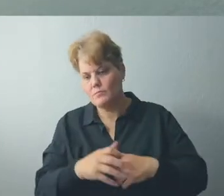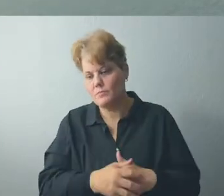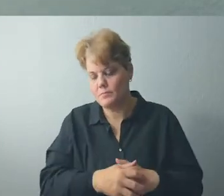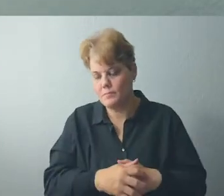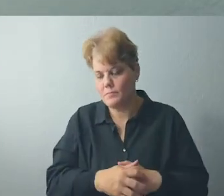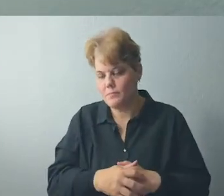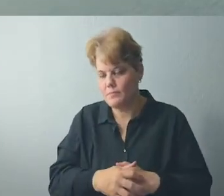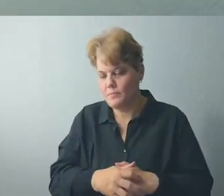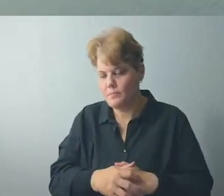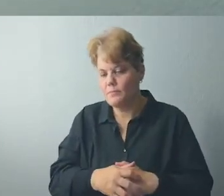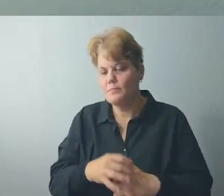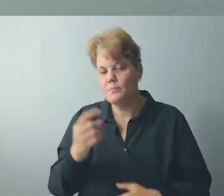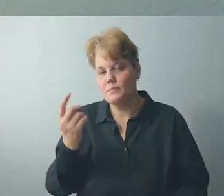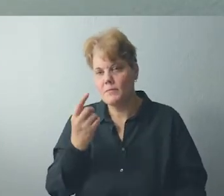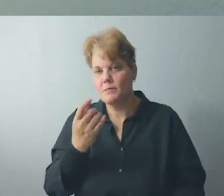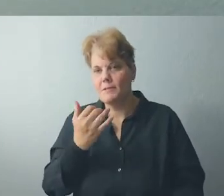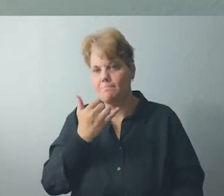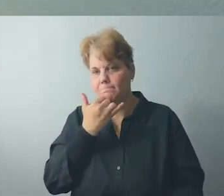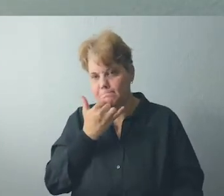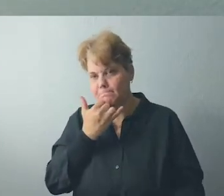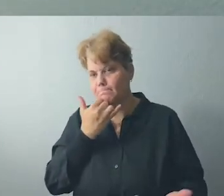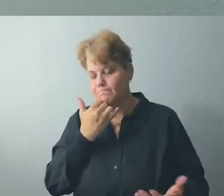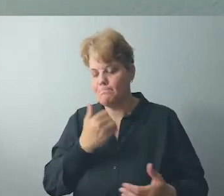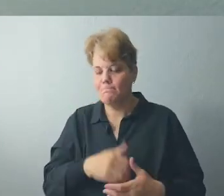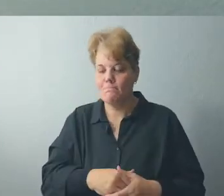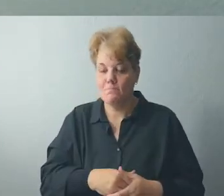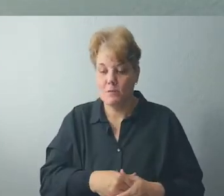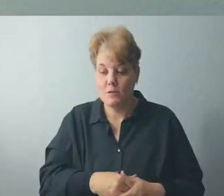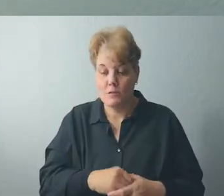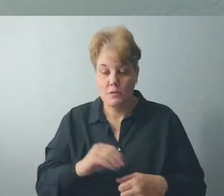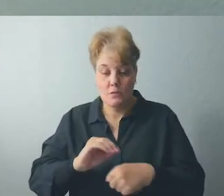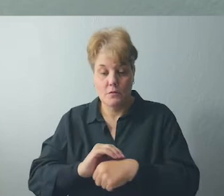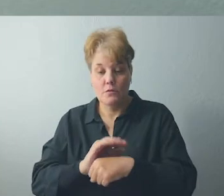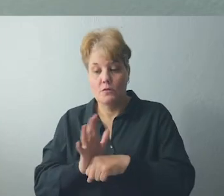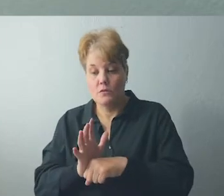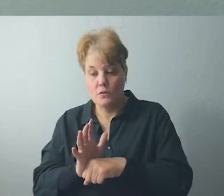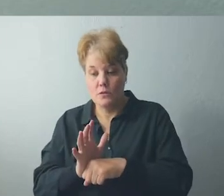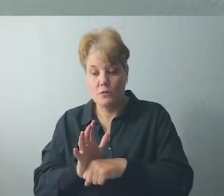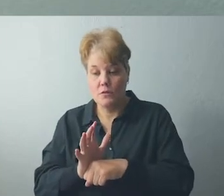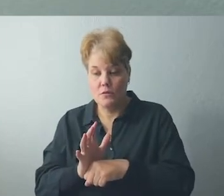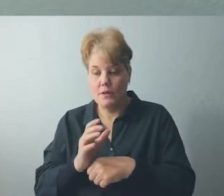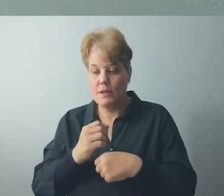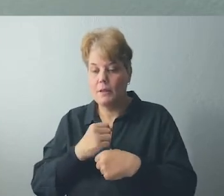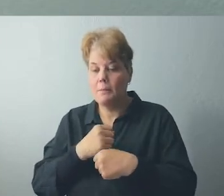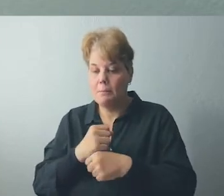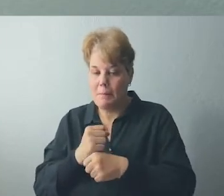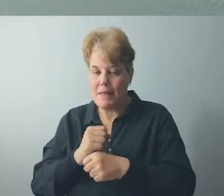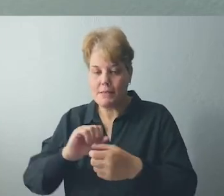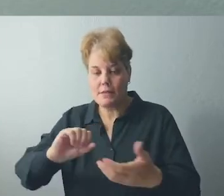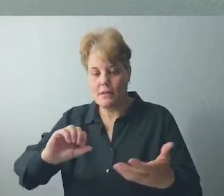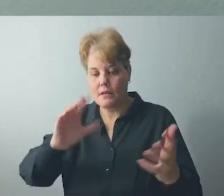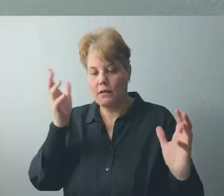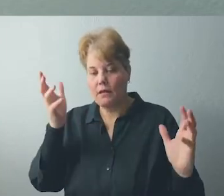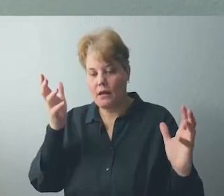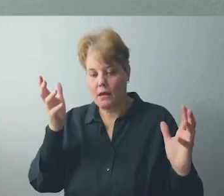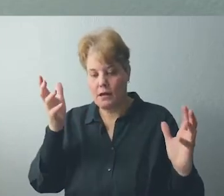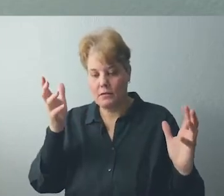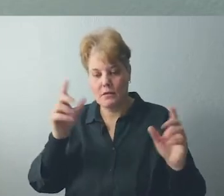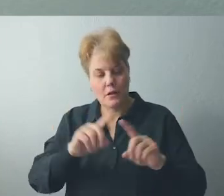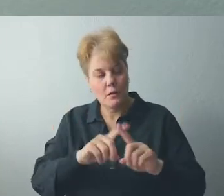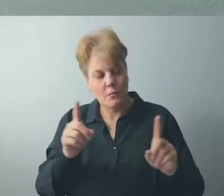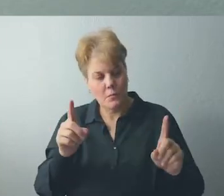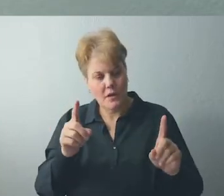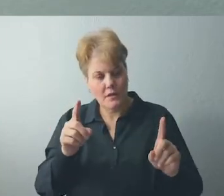something's wrong. Something's broken. Chaos has been the byproduct of these wacky virus days. But what is behind the